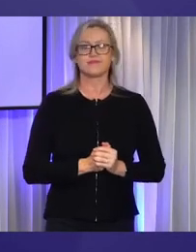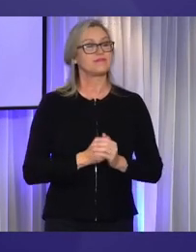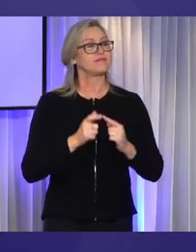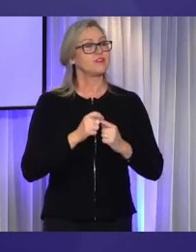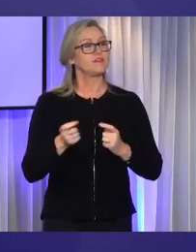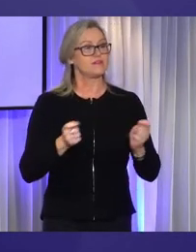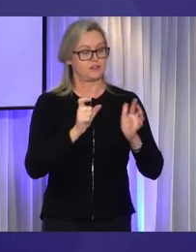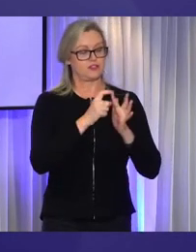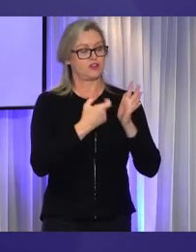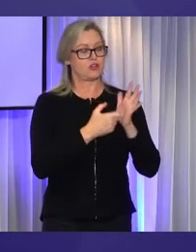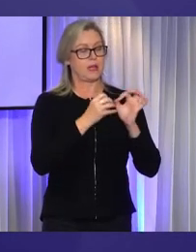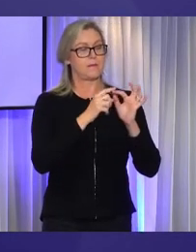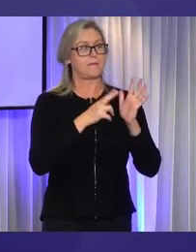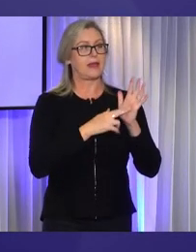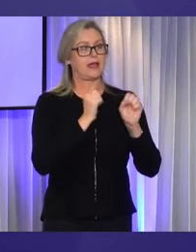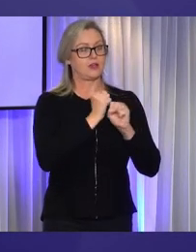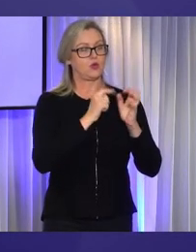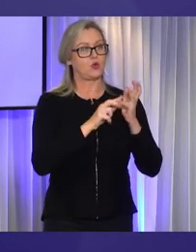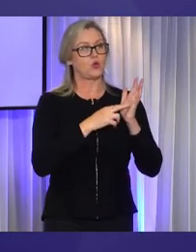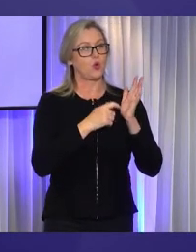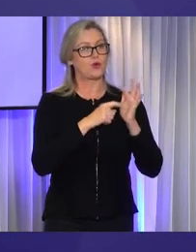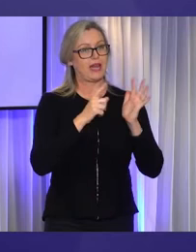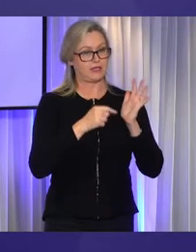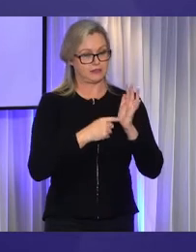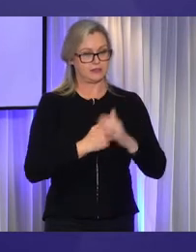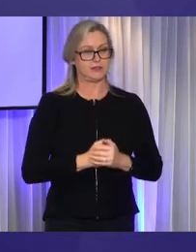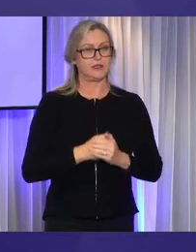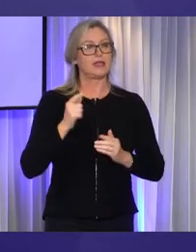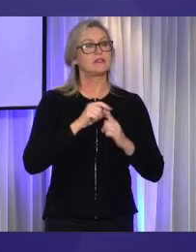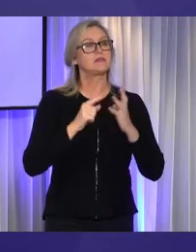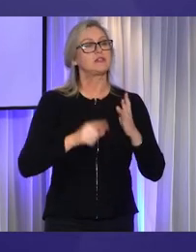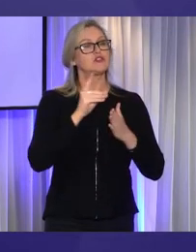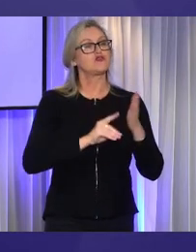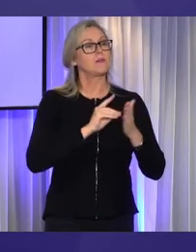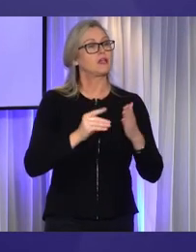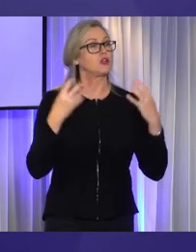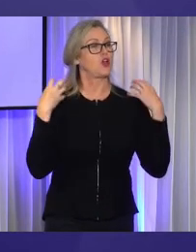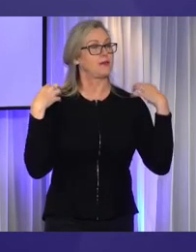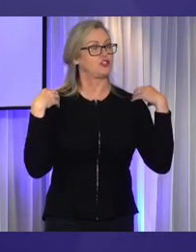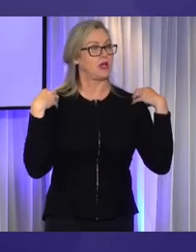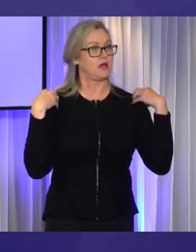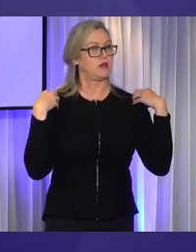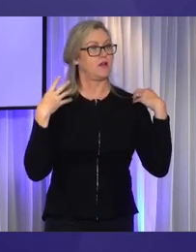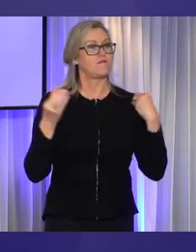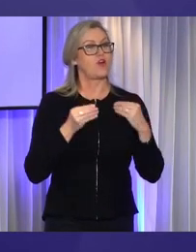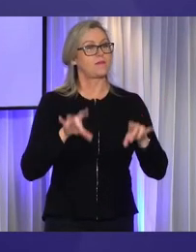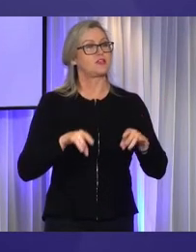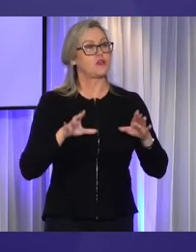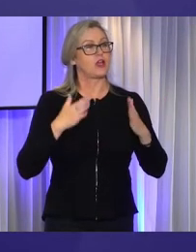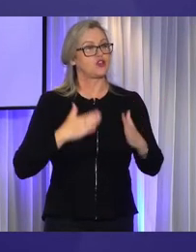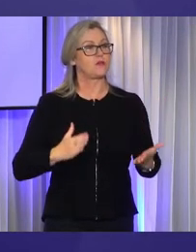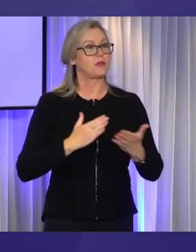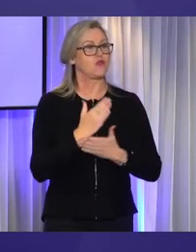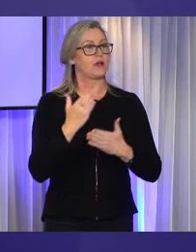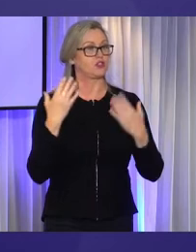session, Dr Ben Gauntlet. So Dr Ben Gauntlet is the Disability Discrimination Commissioner at the Australian Human Rights Commission.